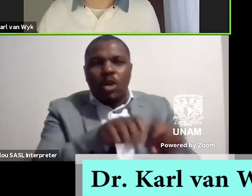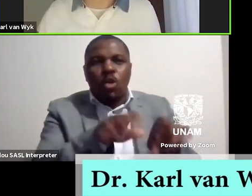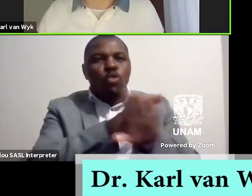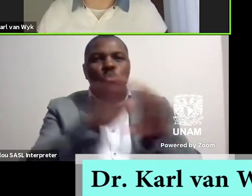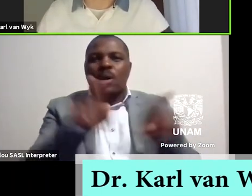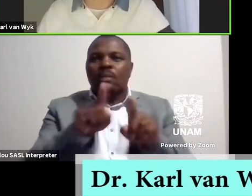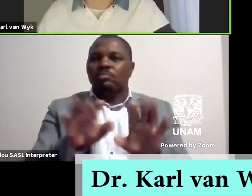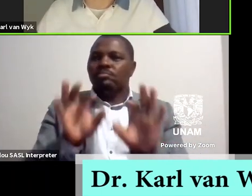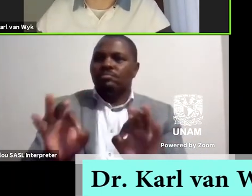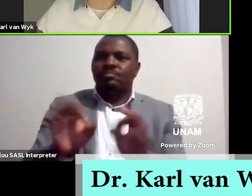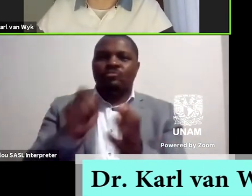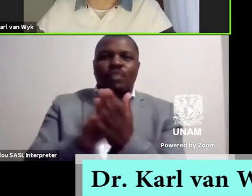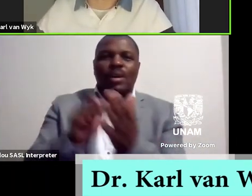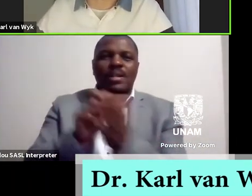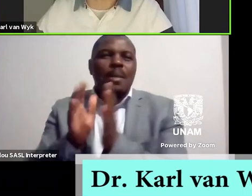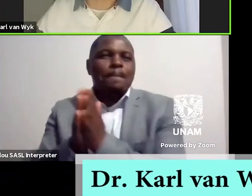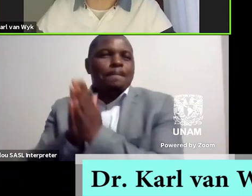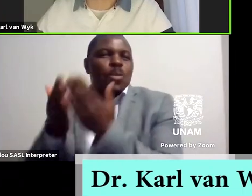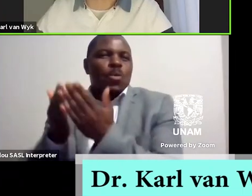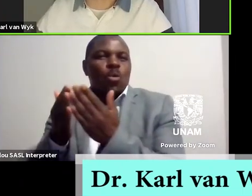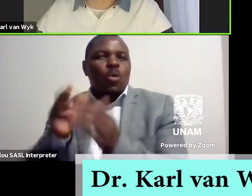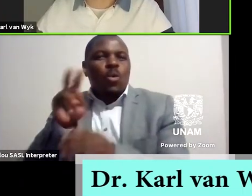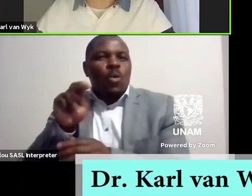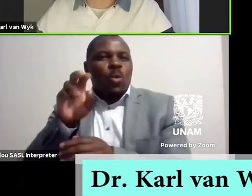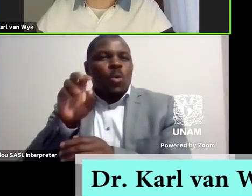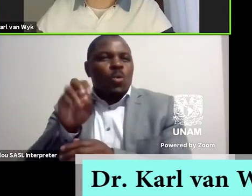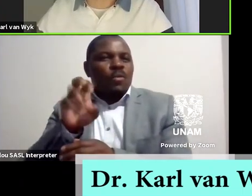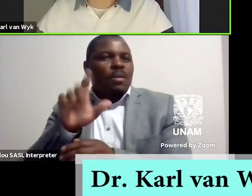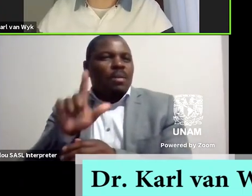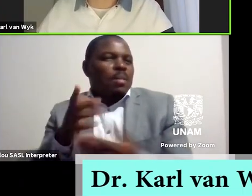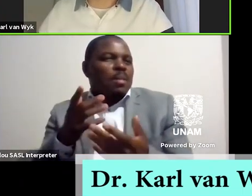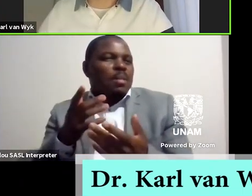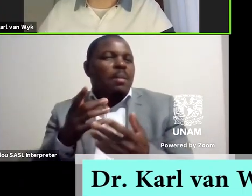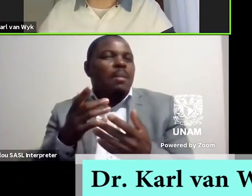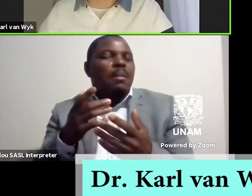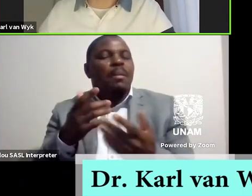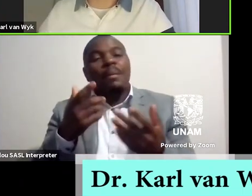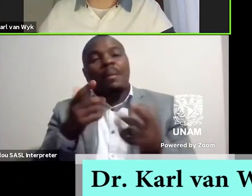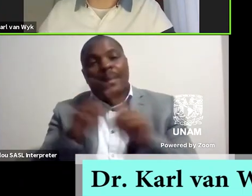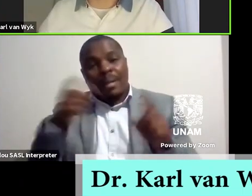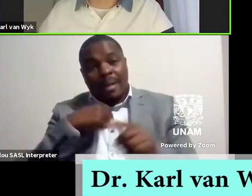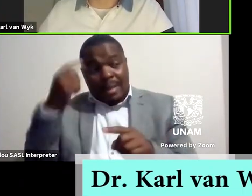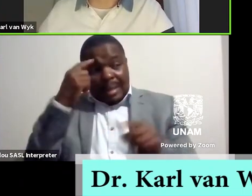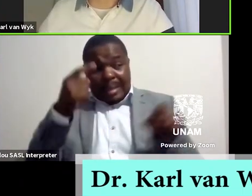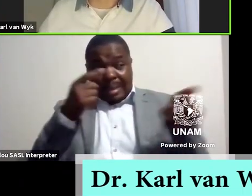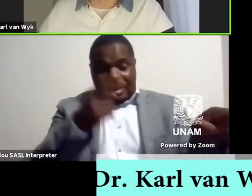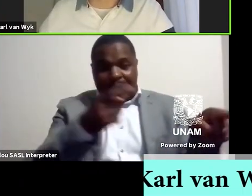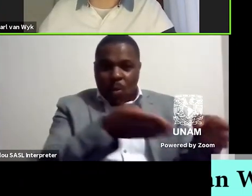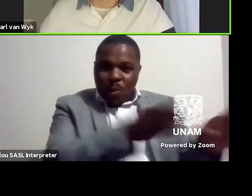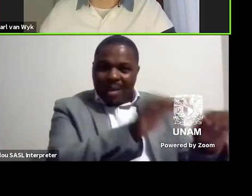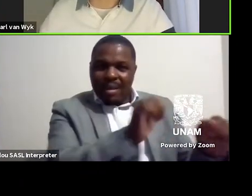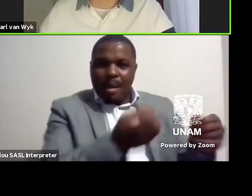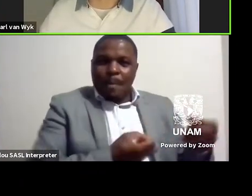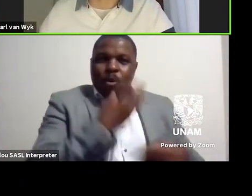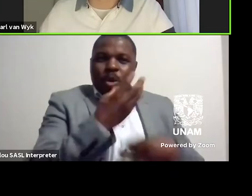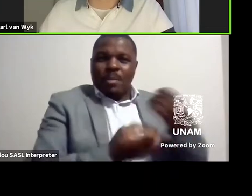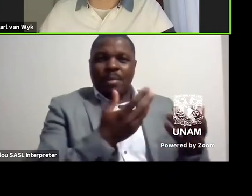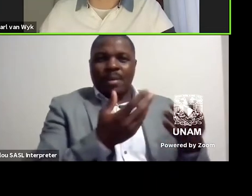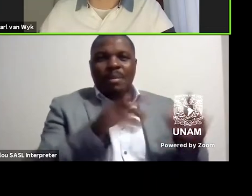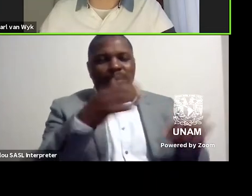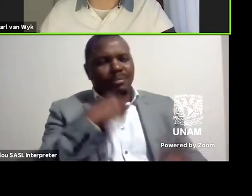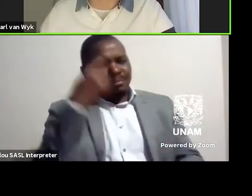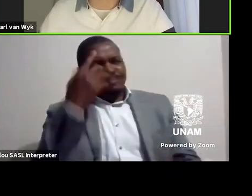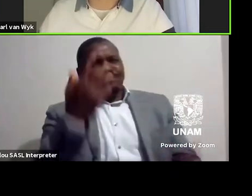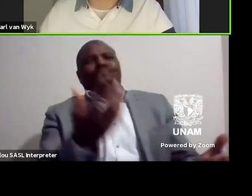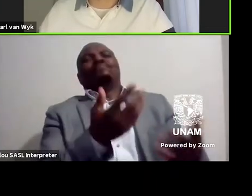the novel um as the best example of that so i think the medium of it sort of lends itself to that and sort of obvious why that would be